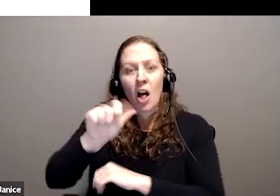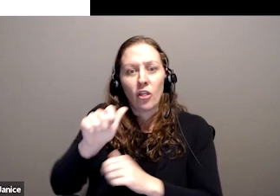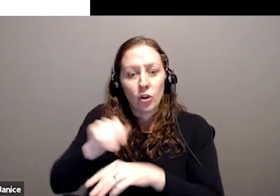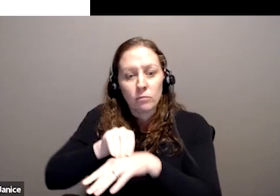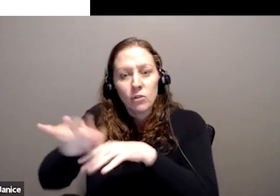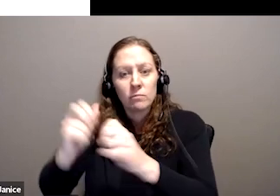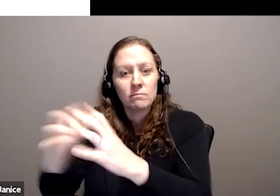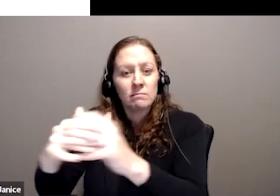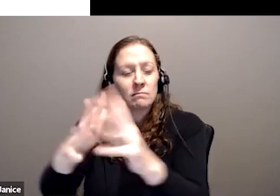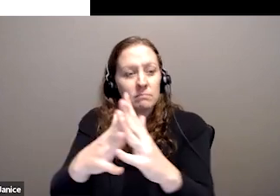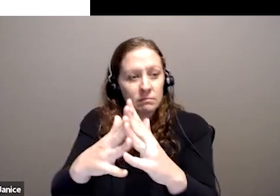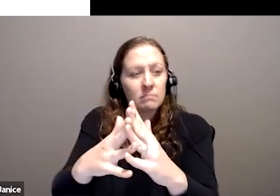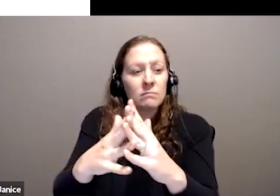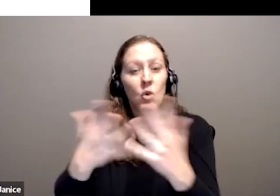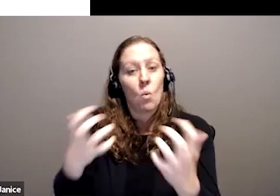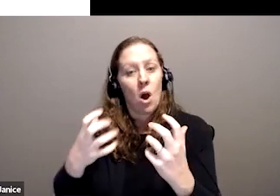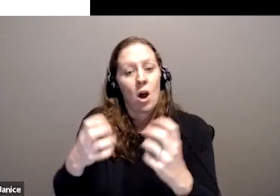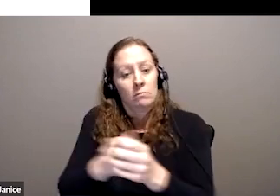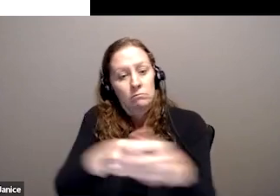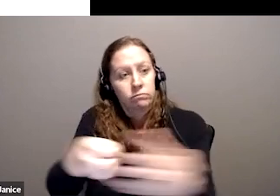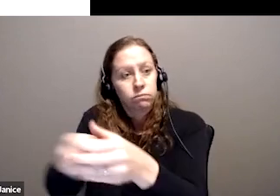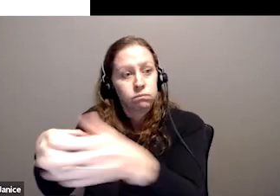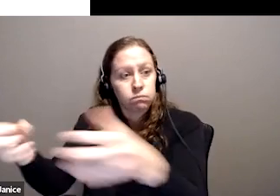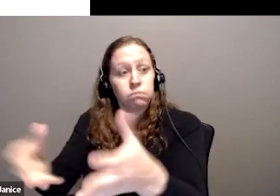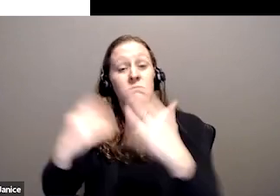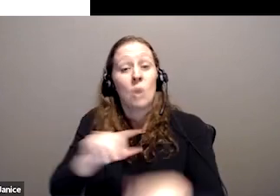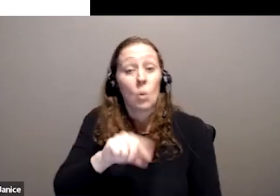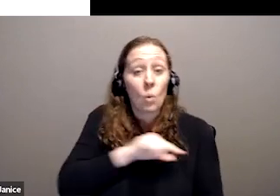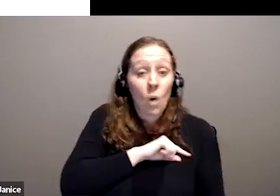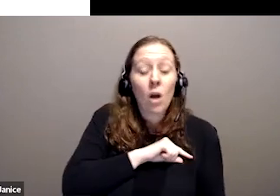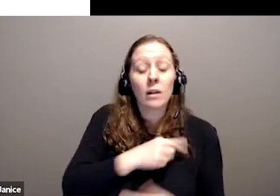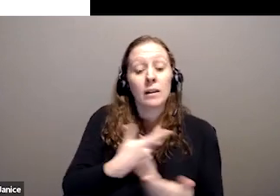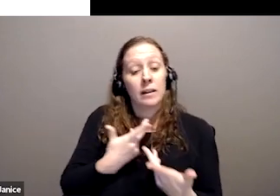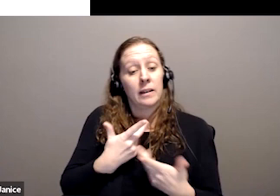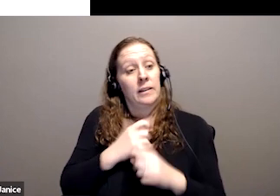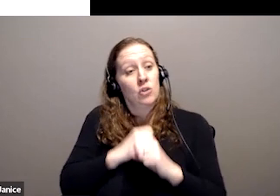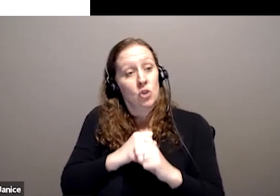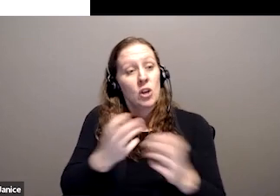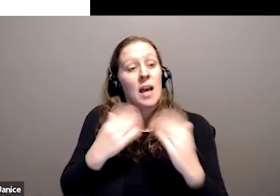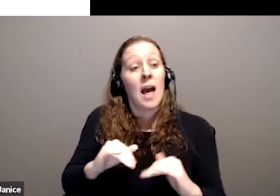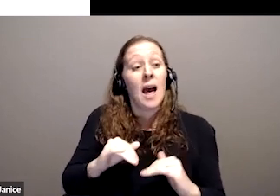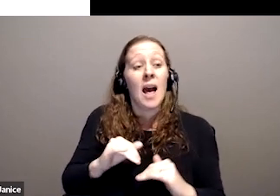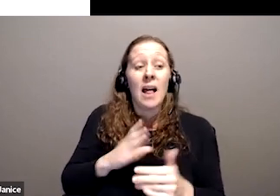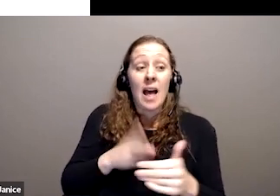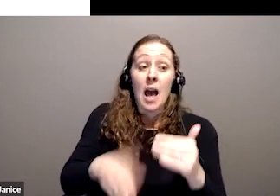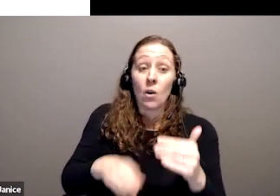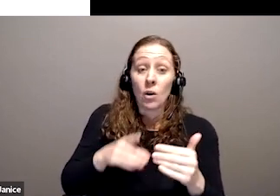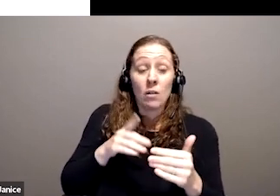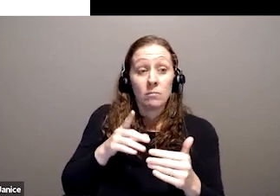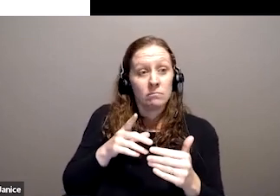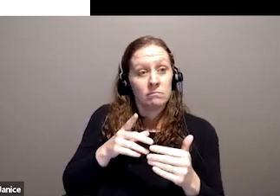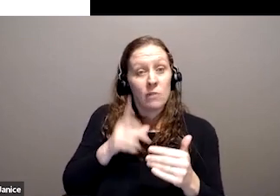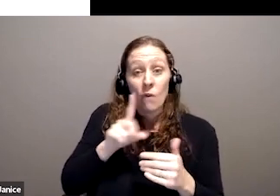quality and safeguards and ultimately improving outcomes for participants and their families, including